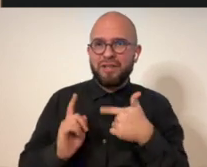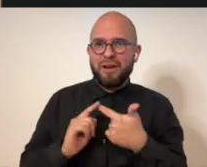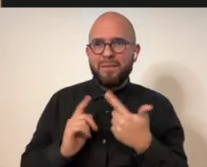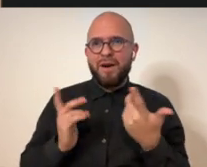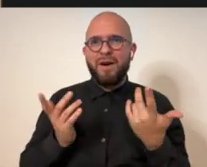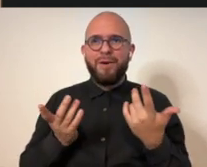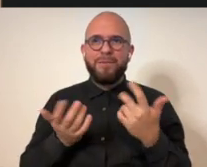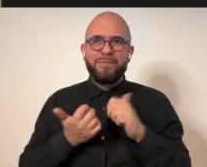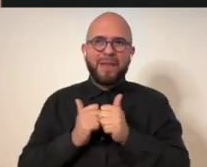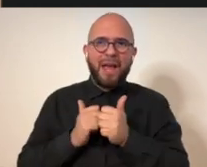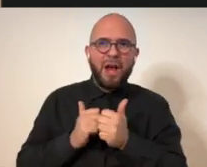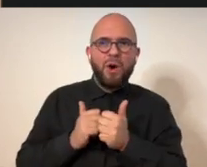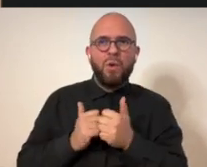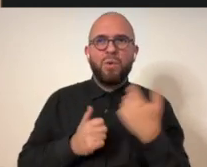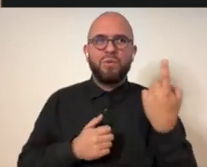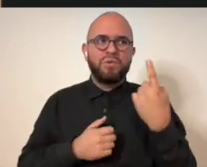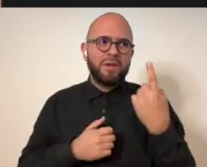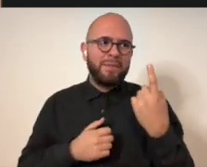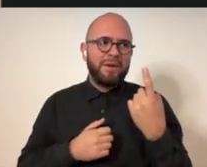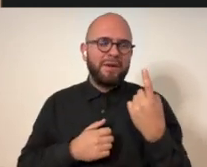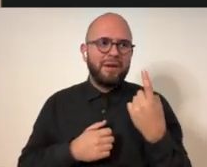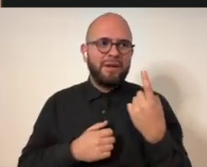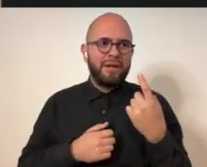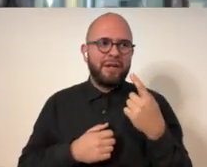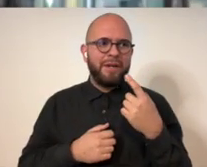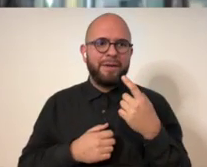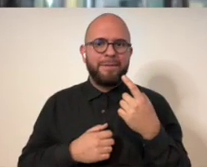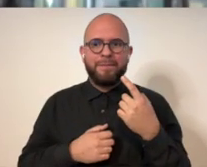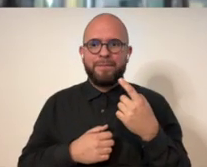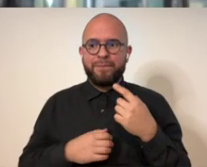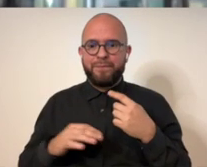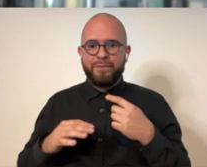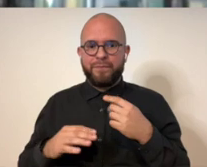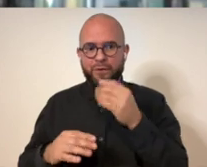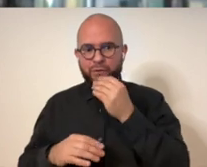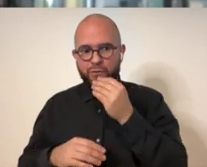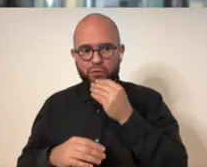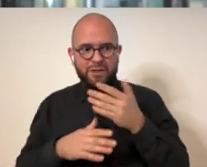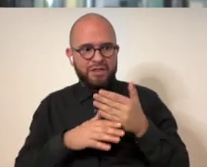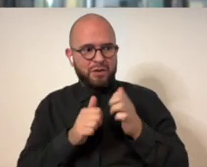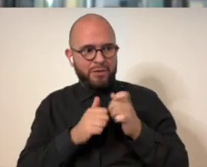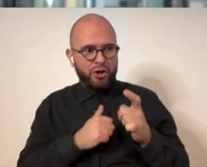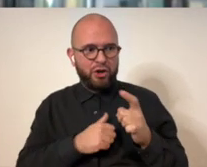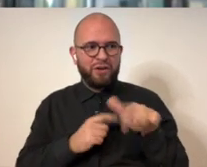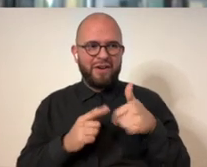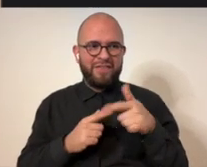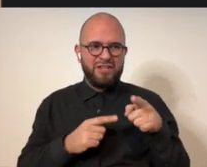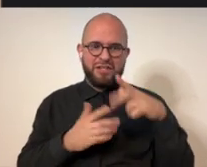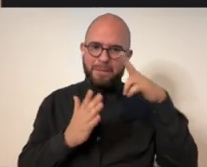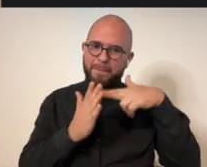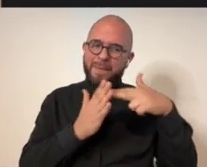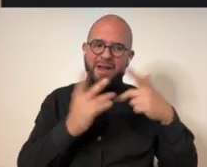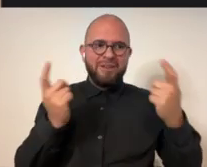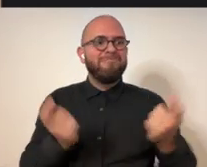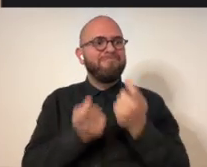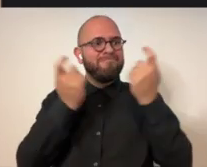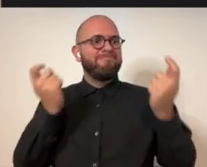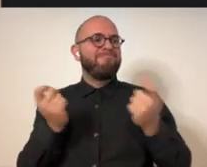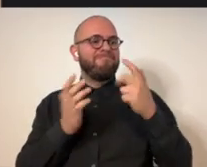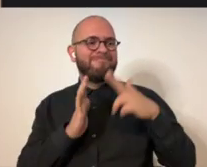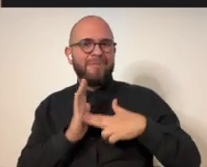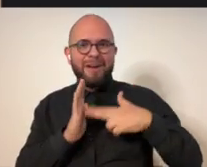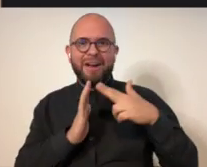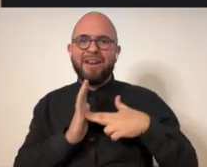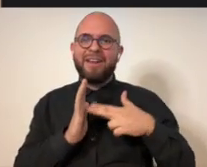Rachel, she talked about, you know, how somebody cutting up her food and sharing it with her.